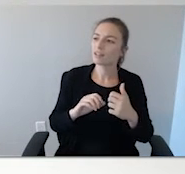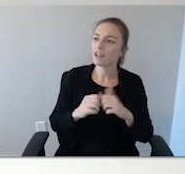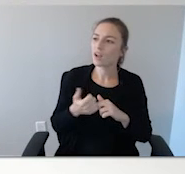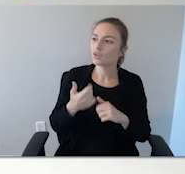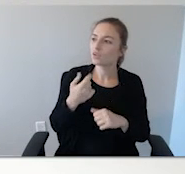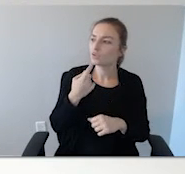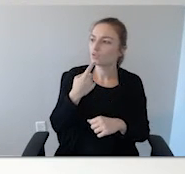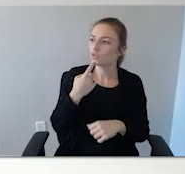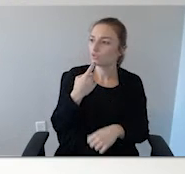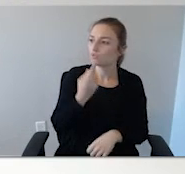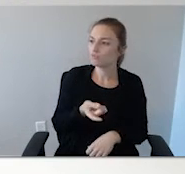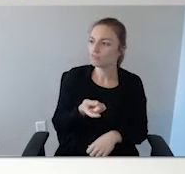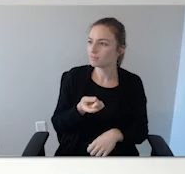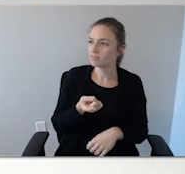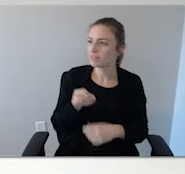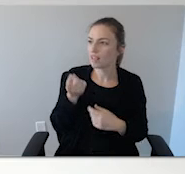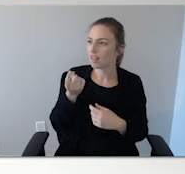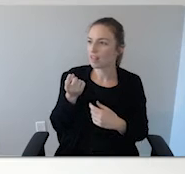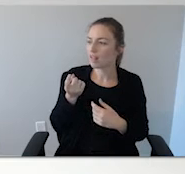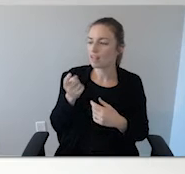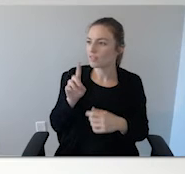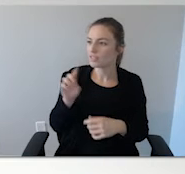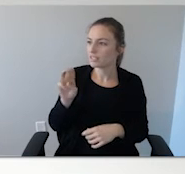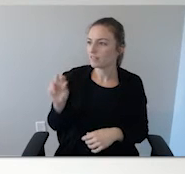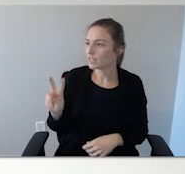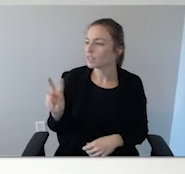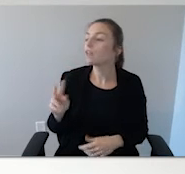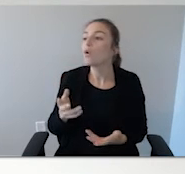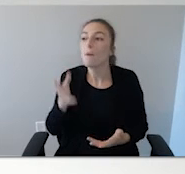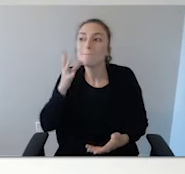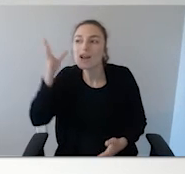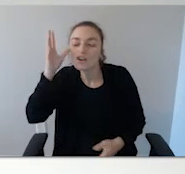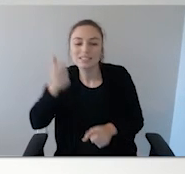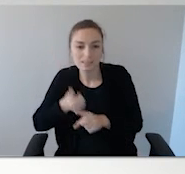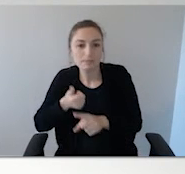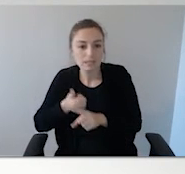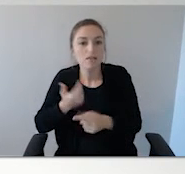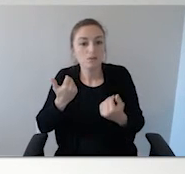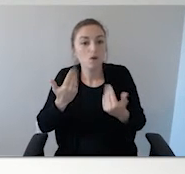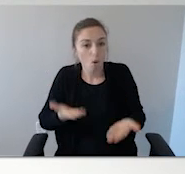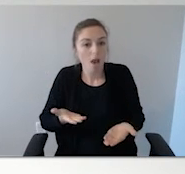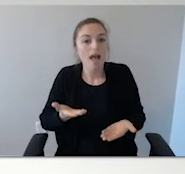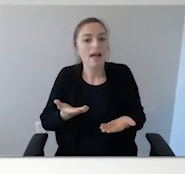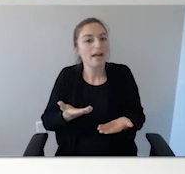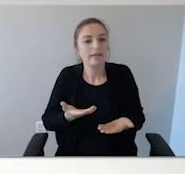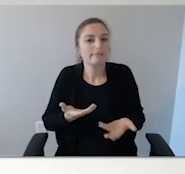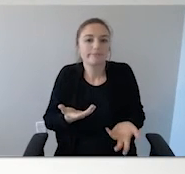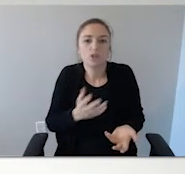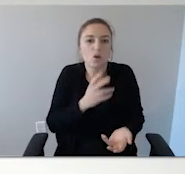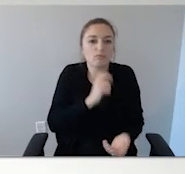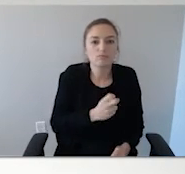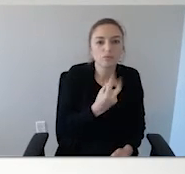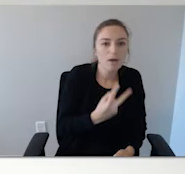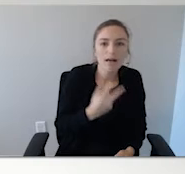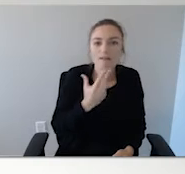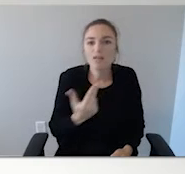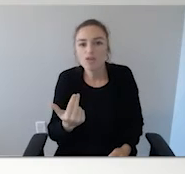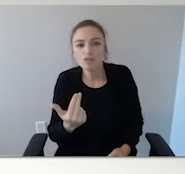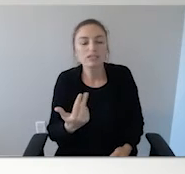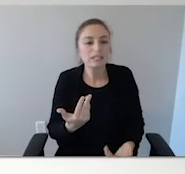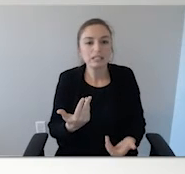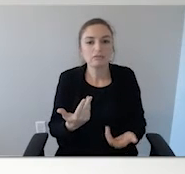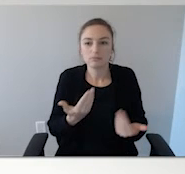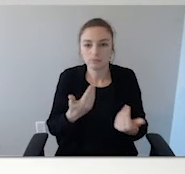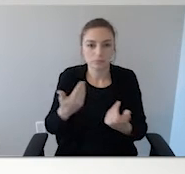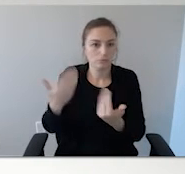Now, the diagnosis, that sort of thing. The parents do this. The parents, when they take their child at 12, 13, 14, whatever it is. I recommend